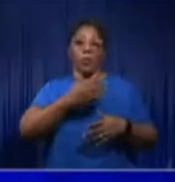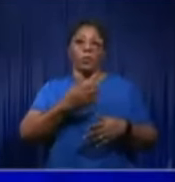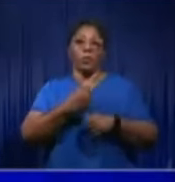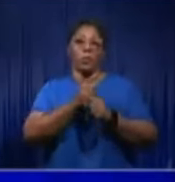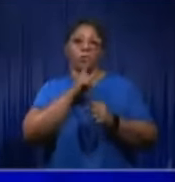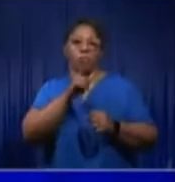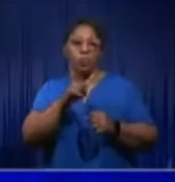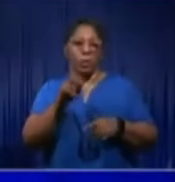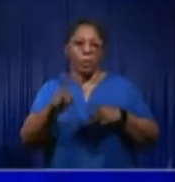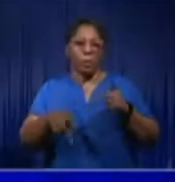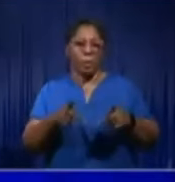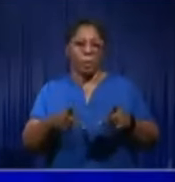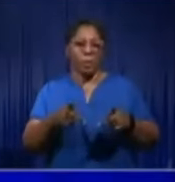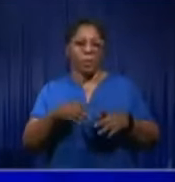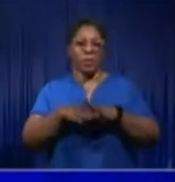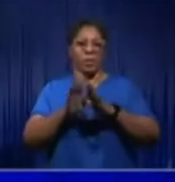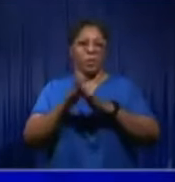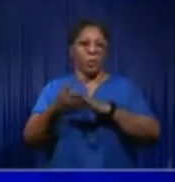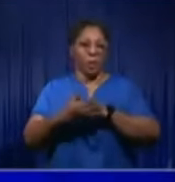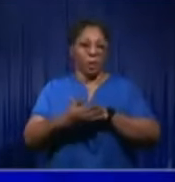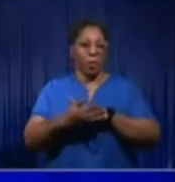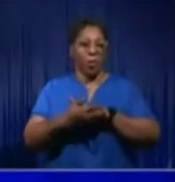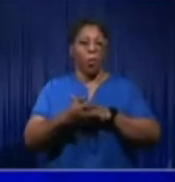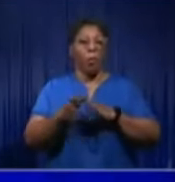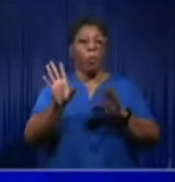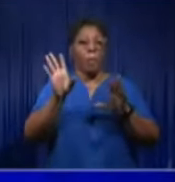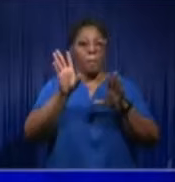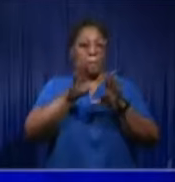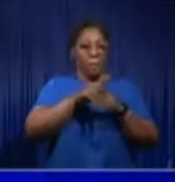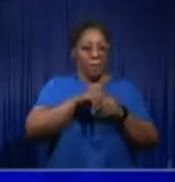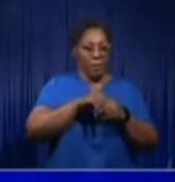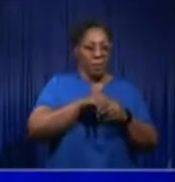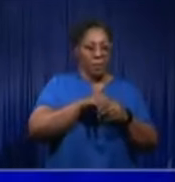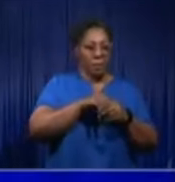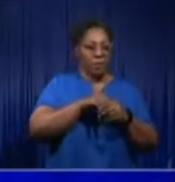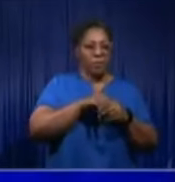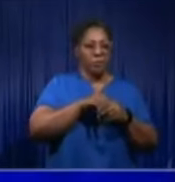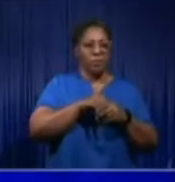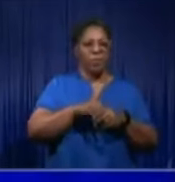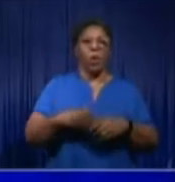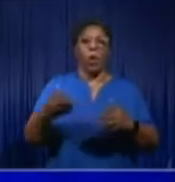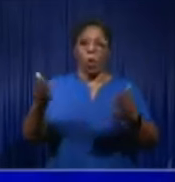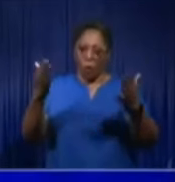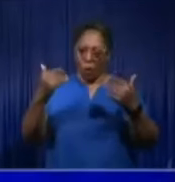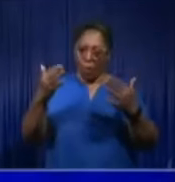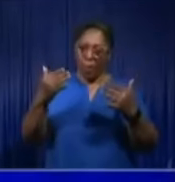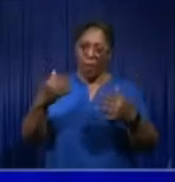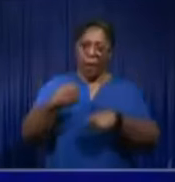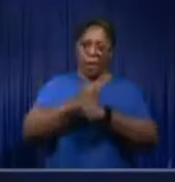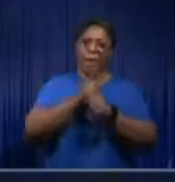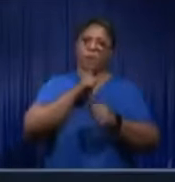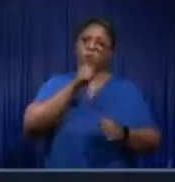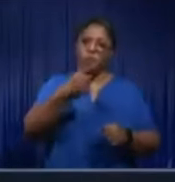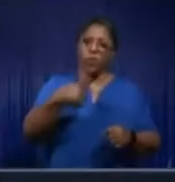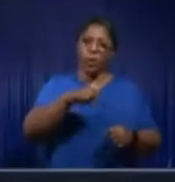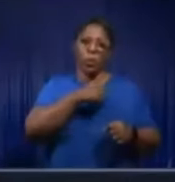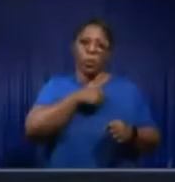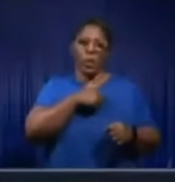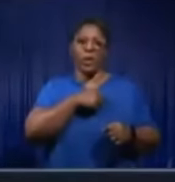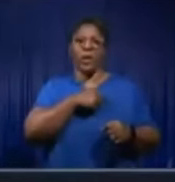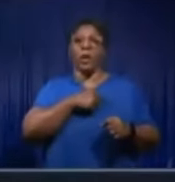through a participatory democracy, come on board and hold us all accountable by allowing our